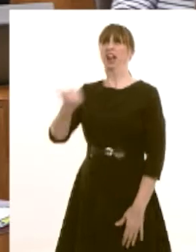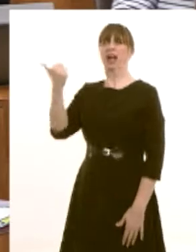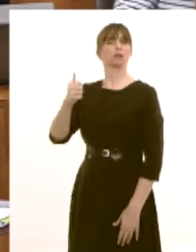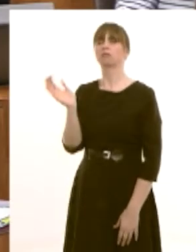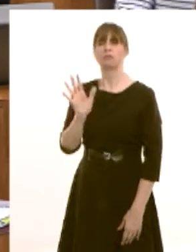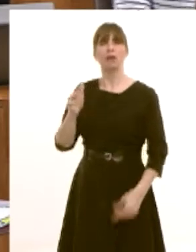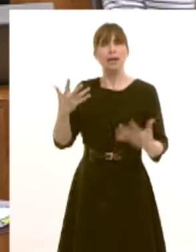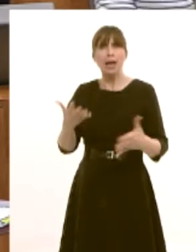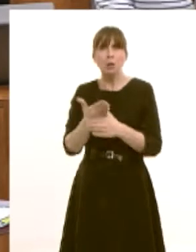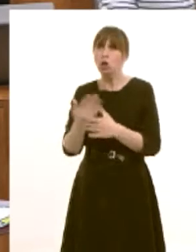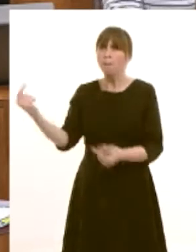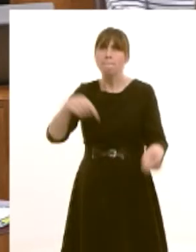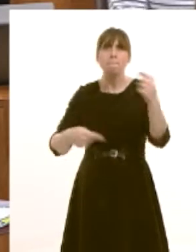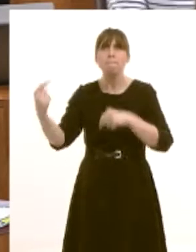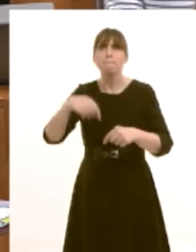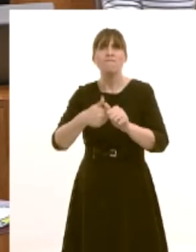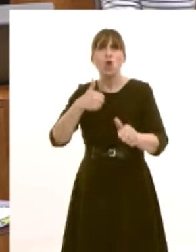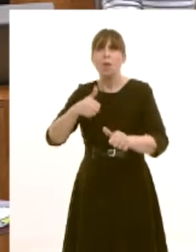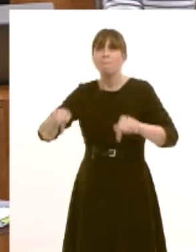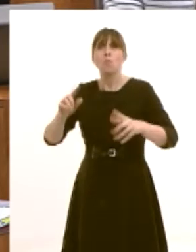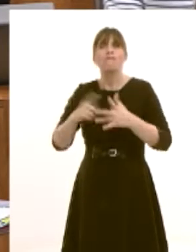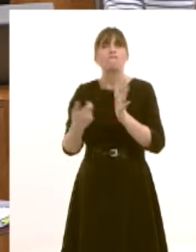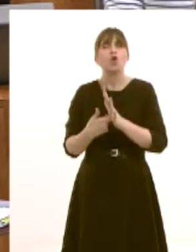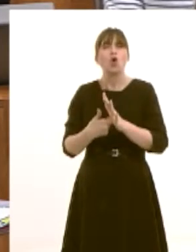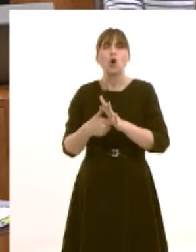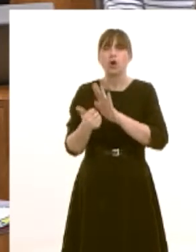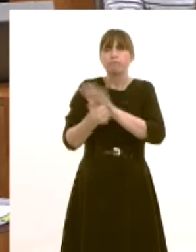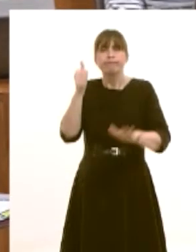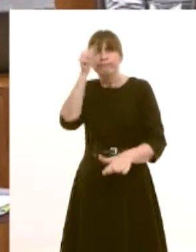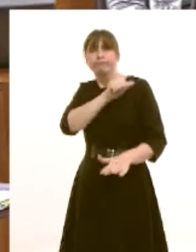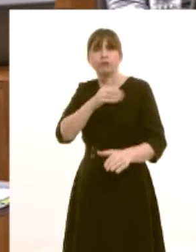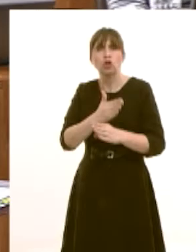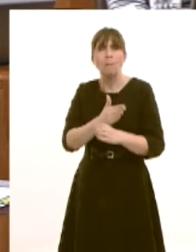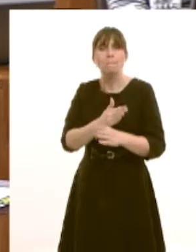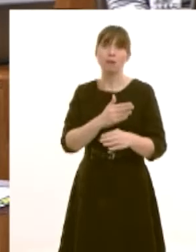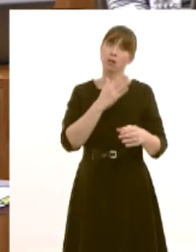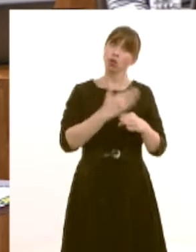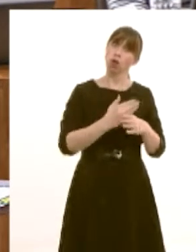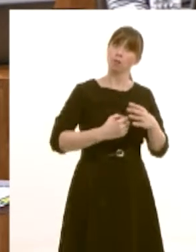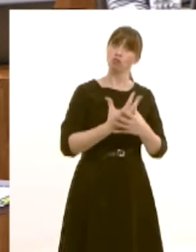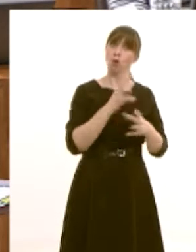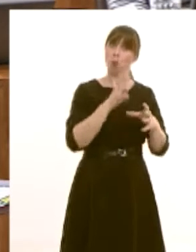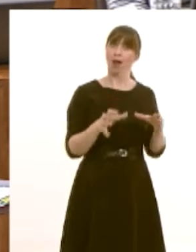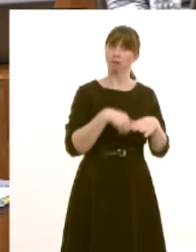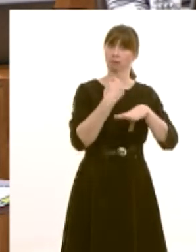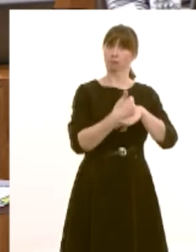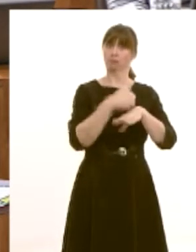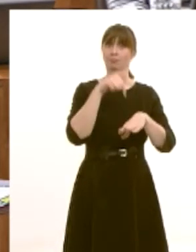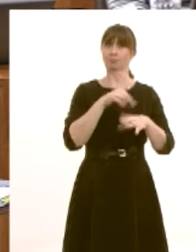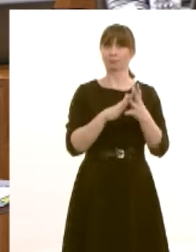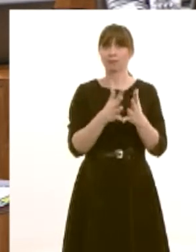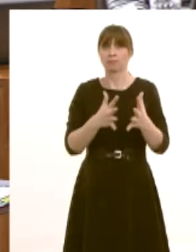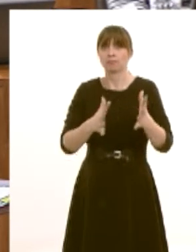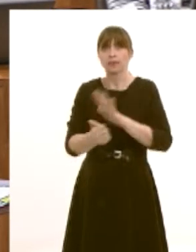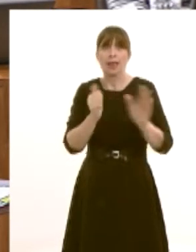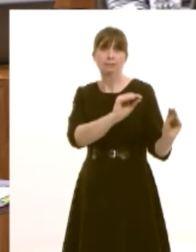quality jobs they're skilled jobs we want to make sure that our people have those skills we've done it through jobs growth wales and after may as she will know and my party